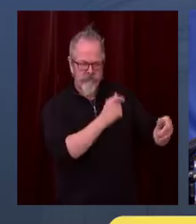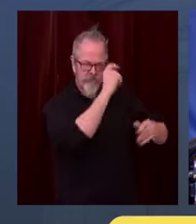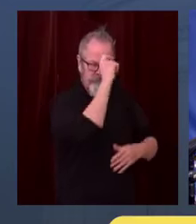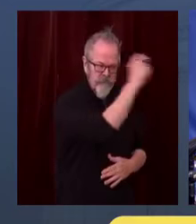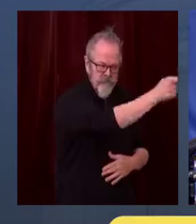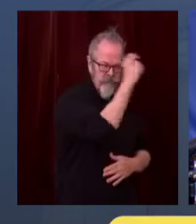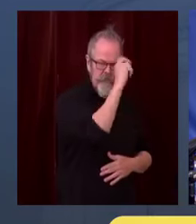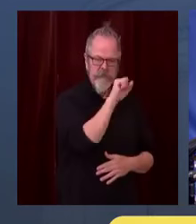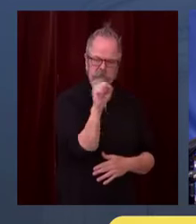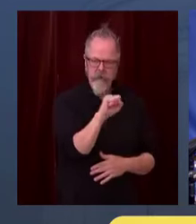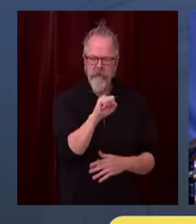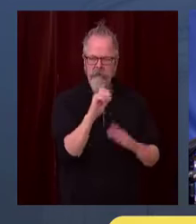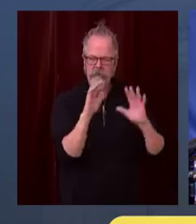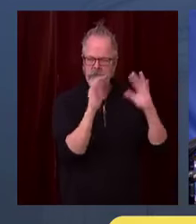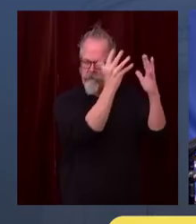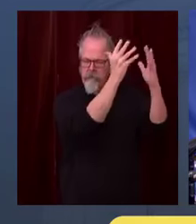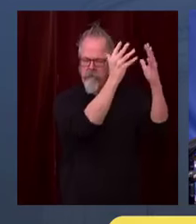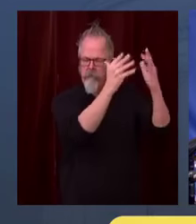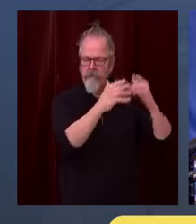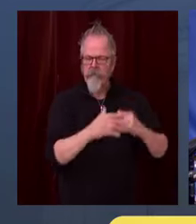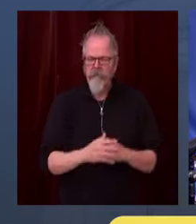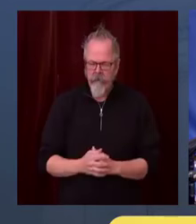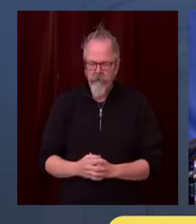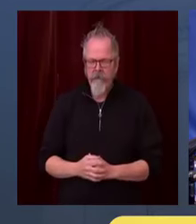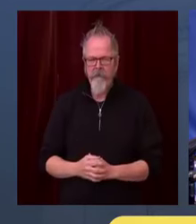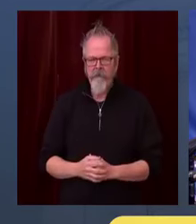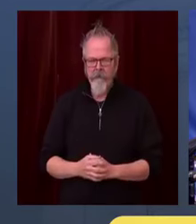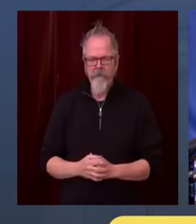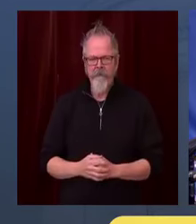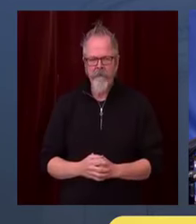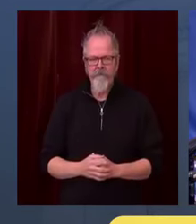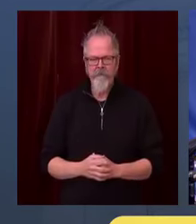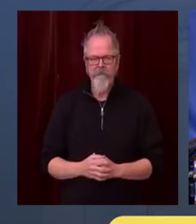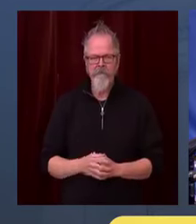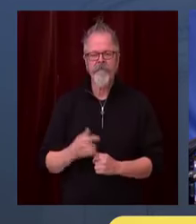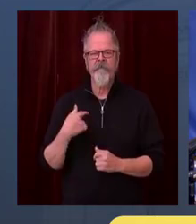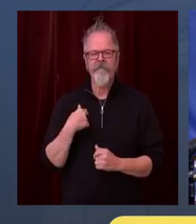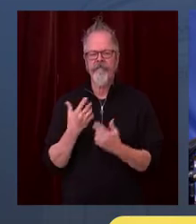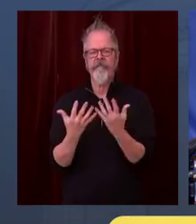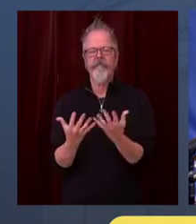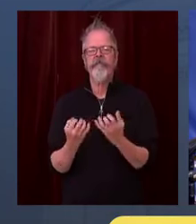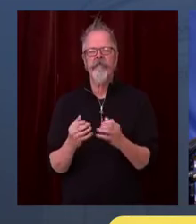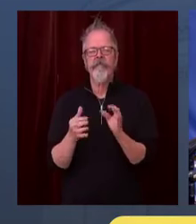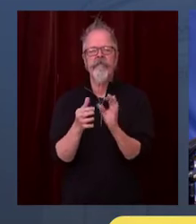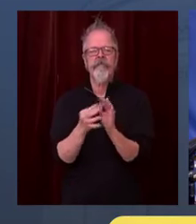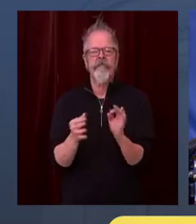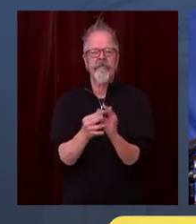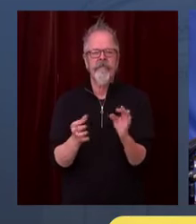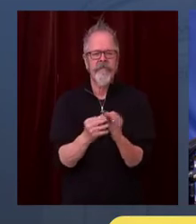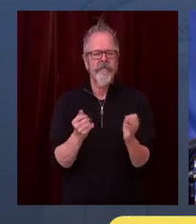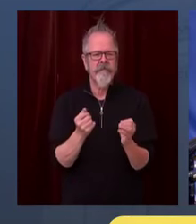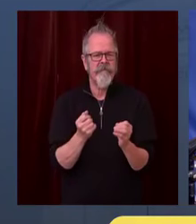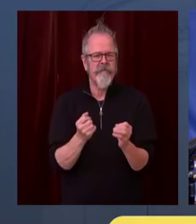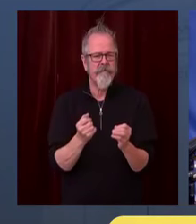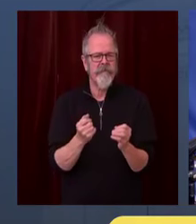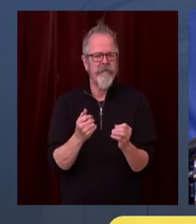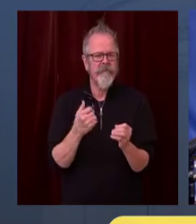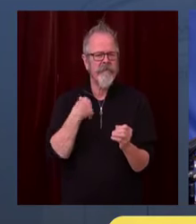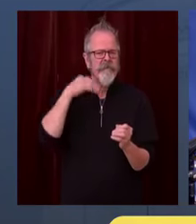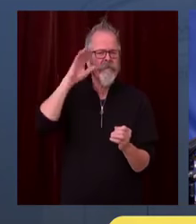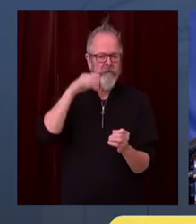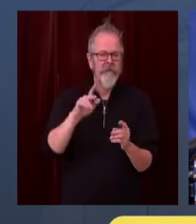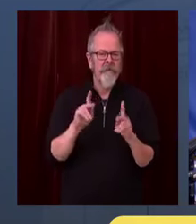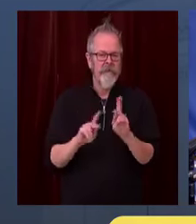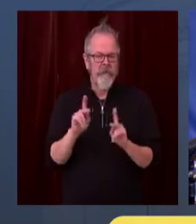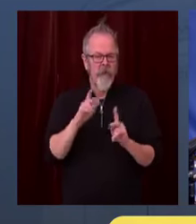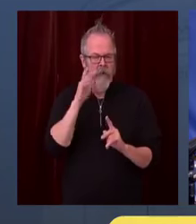That's going to take some work, but we had to get this done today because, again, time is of the essence here. What